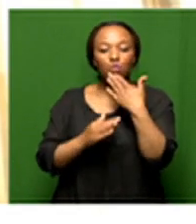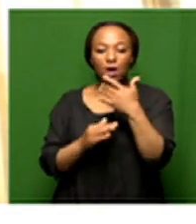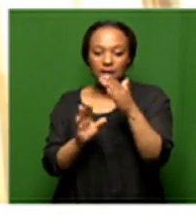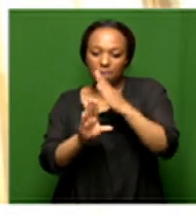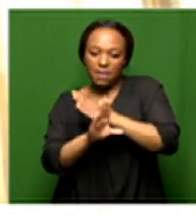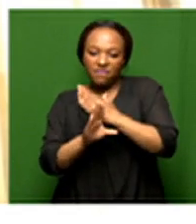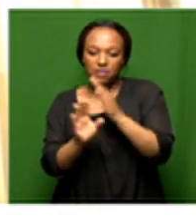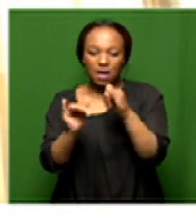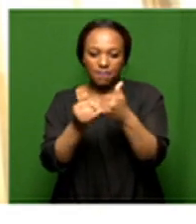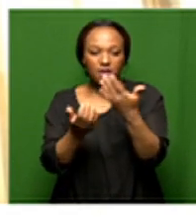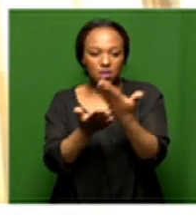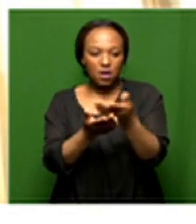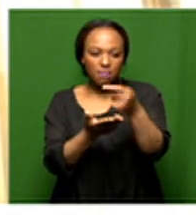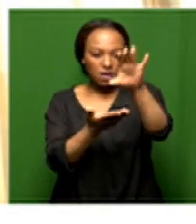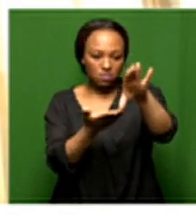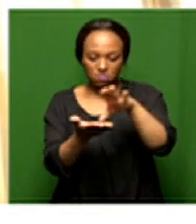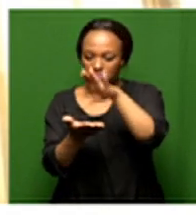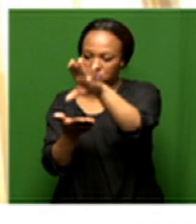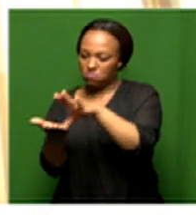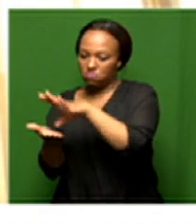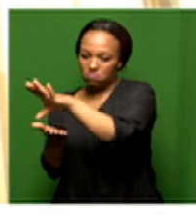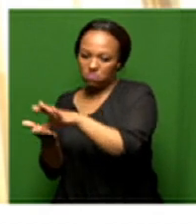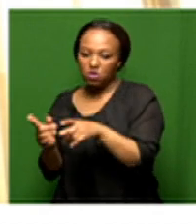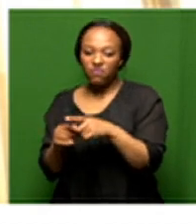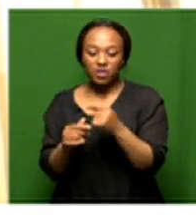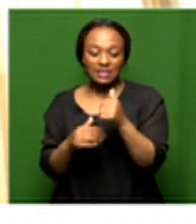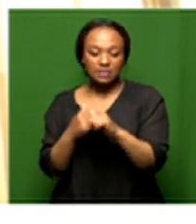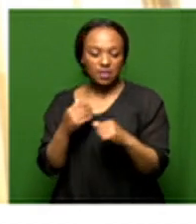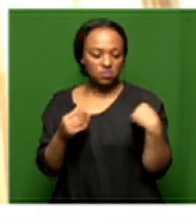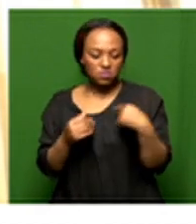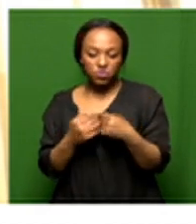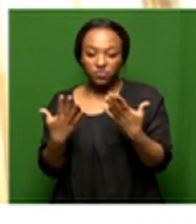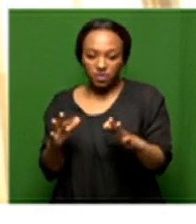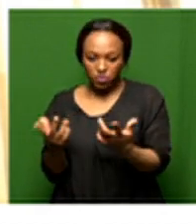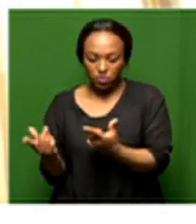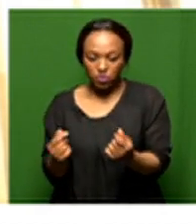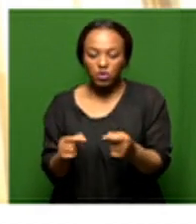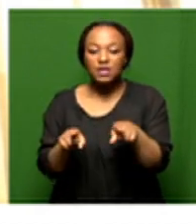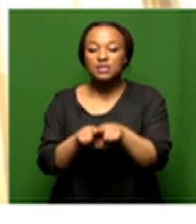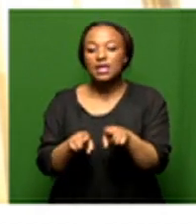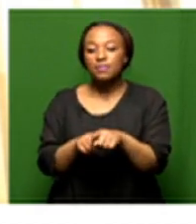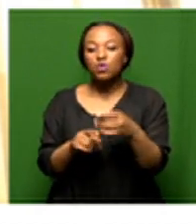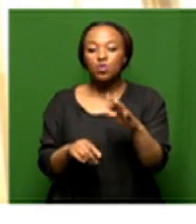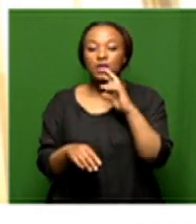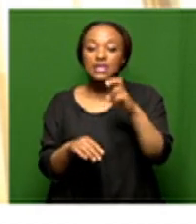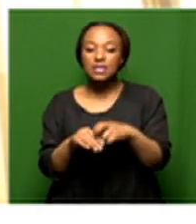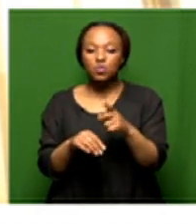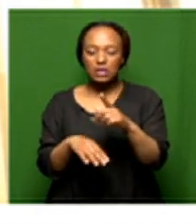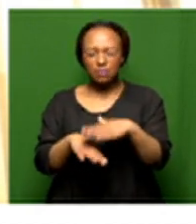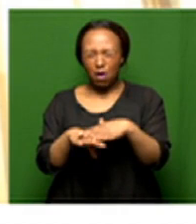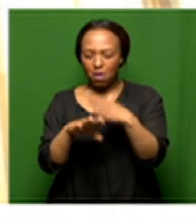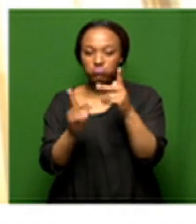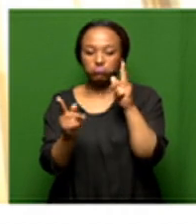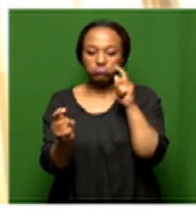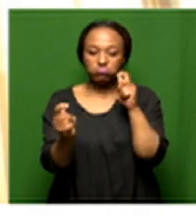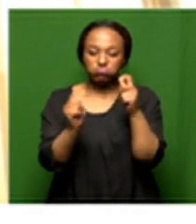that's work that we've been doing for the past six months and then the third one is that you are going to need a significant reforms uh and